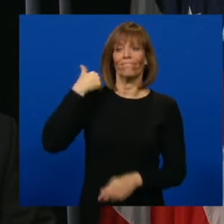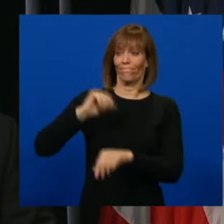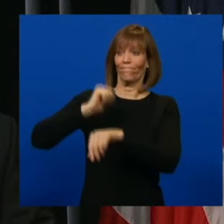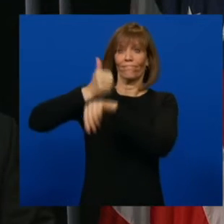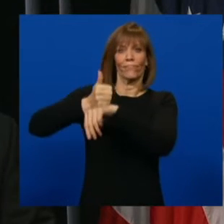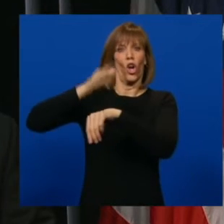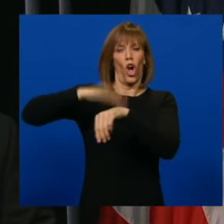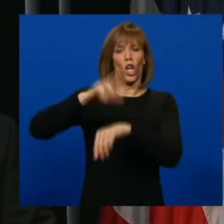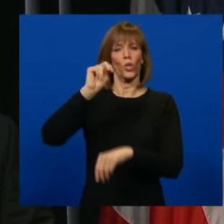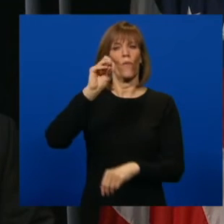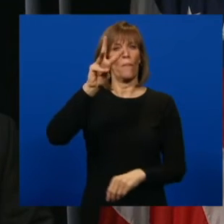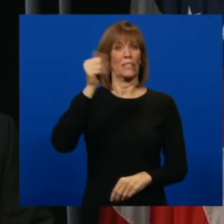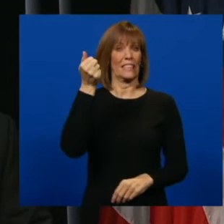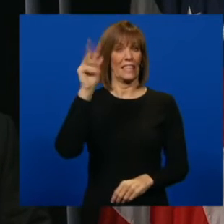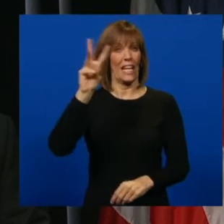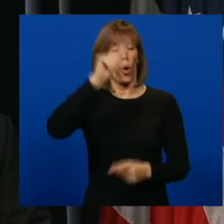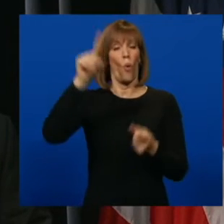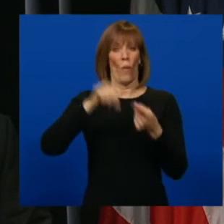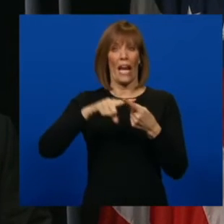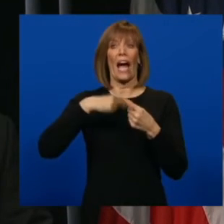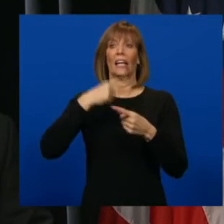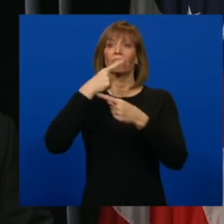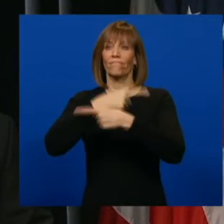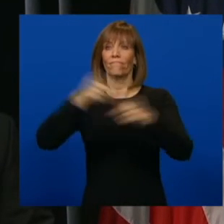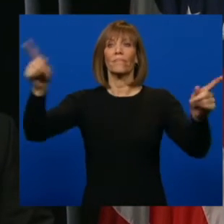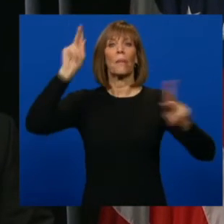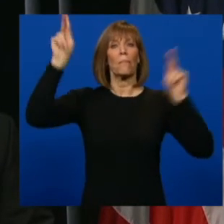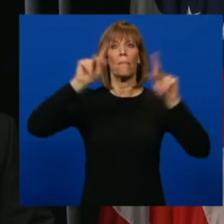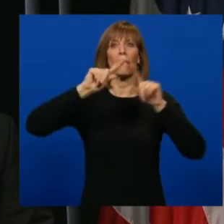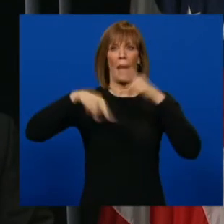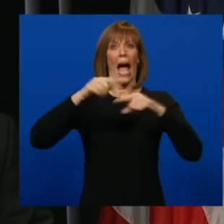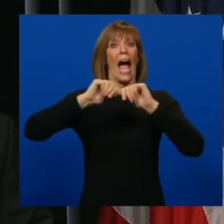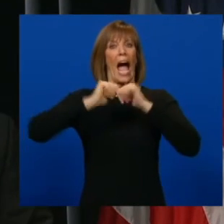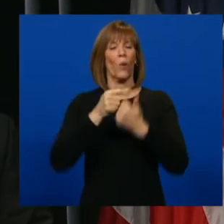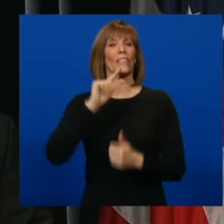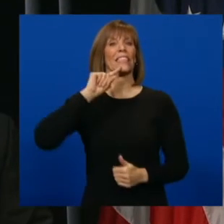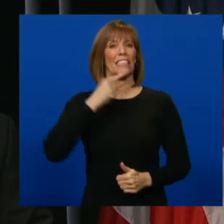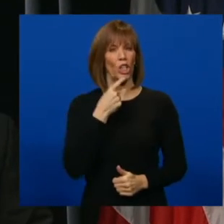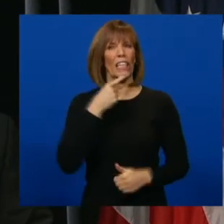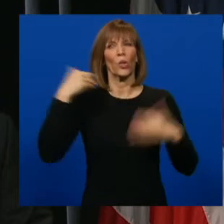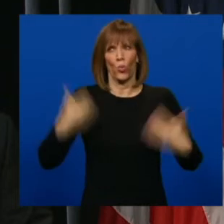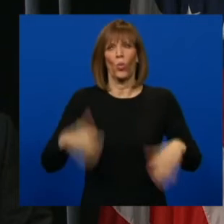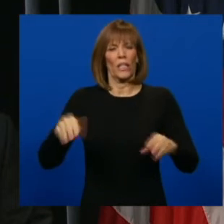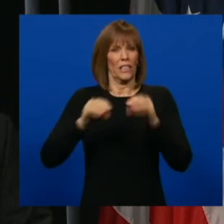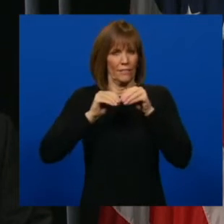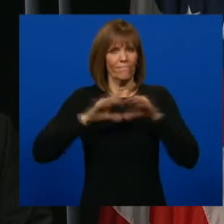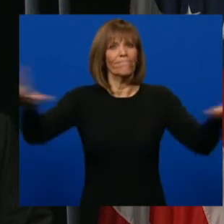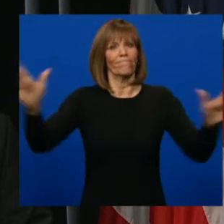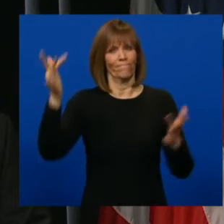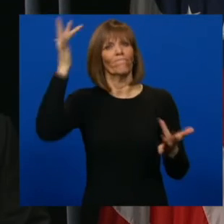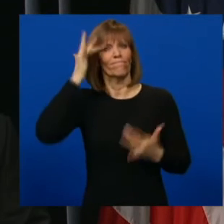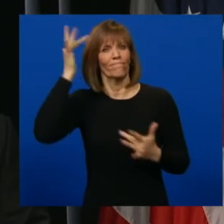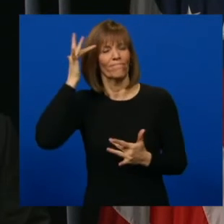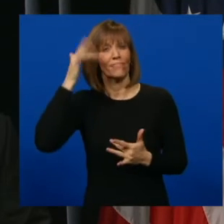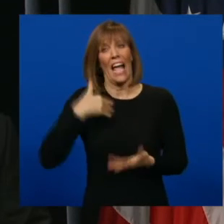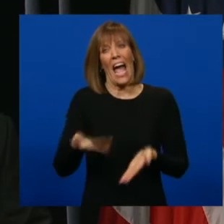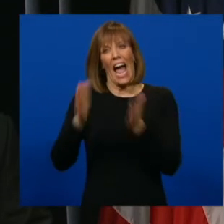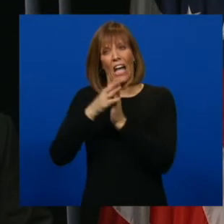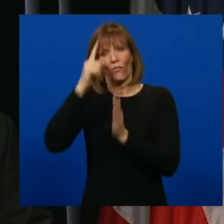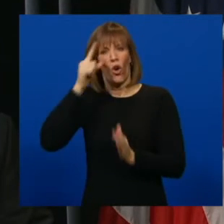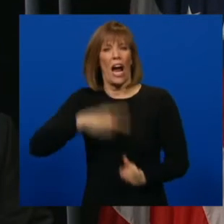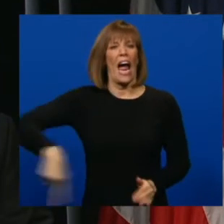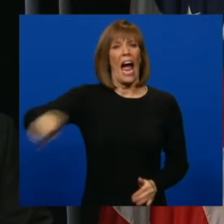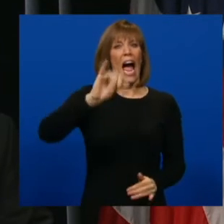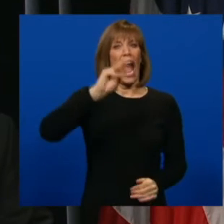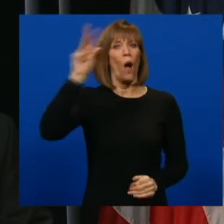November 16th, when I addressed the state about how serious the situation was, and I asked for Iowans to help.